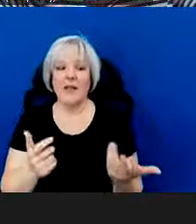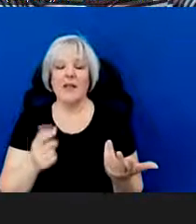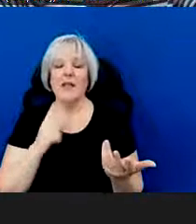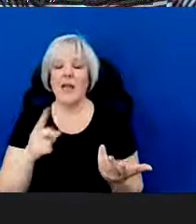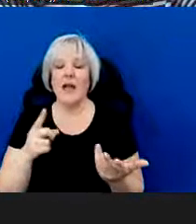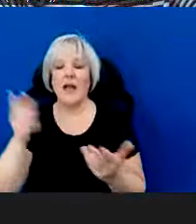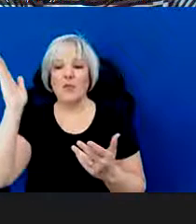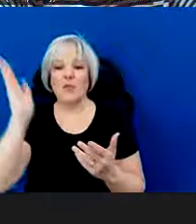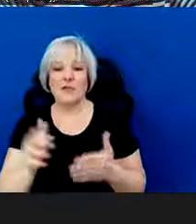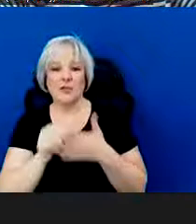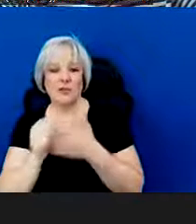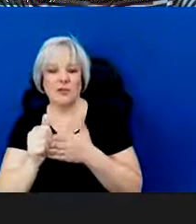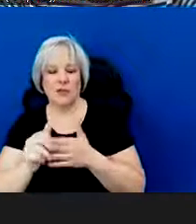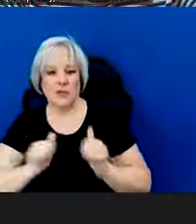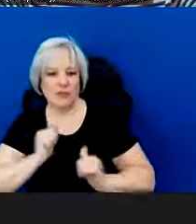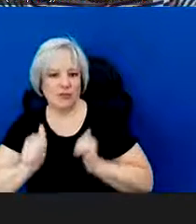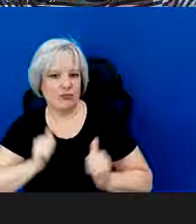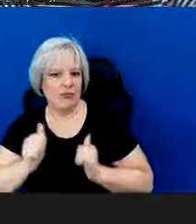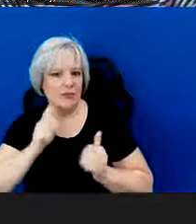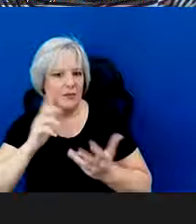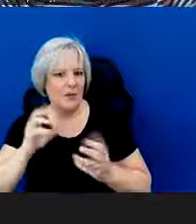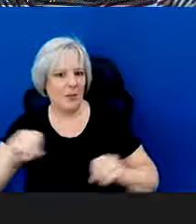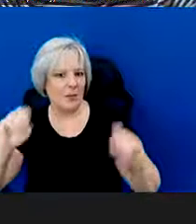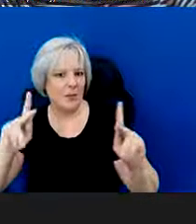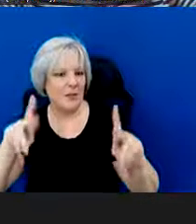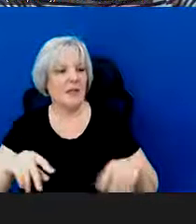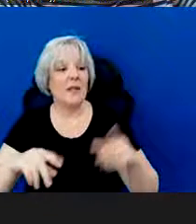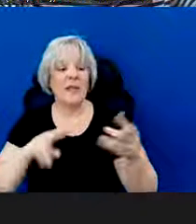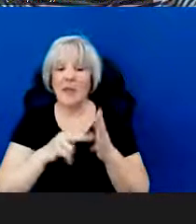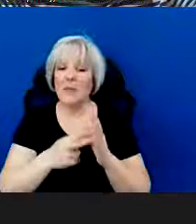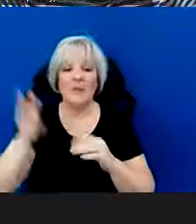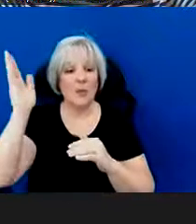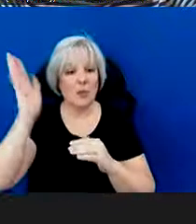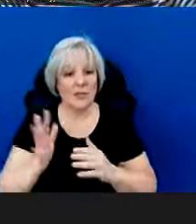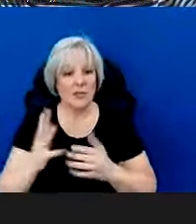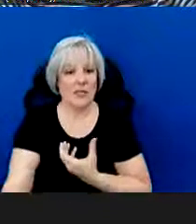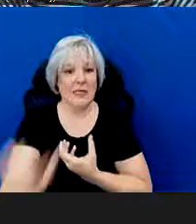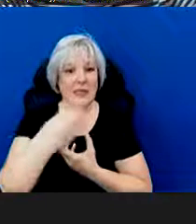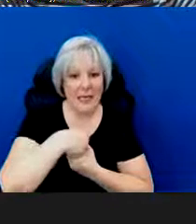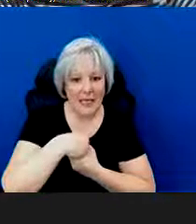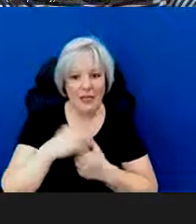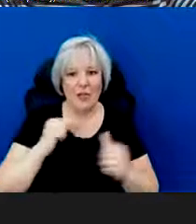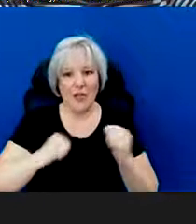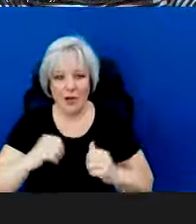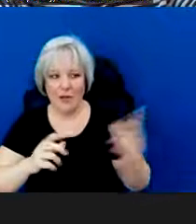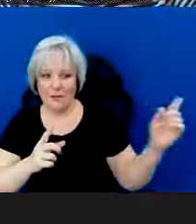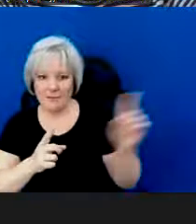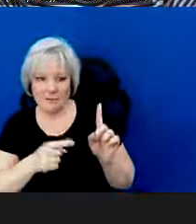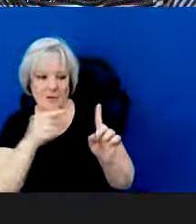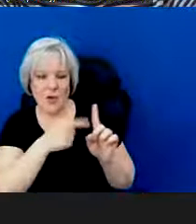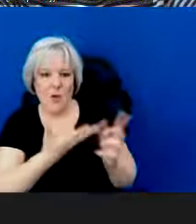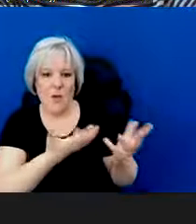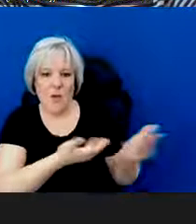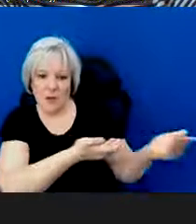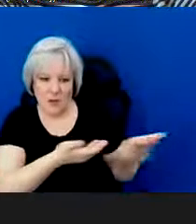presenter-driven opportunity, which means that presenters must engage the artist or company that they want to present. To be